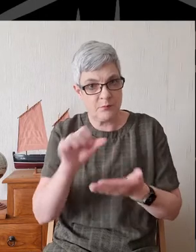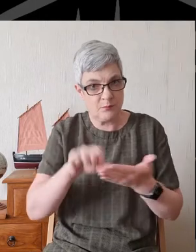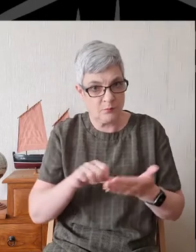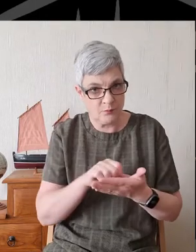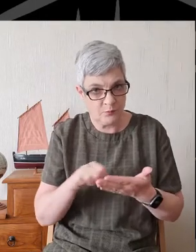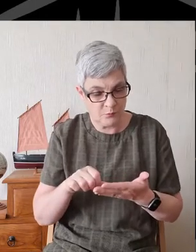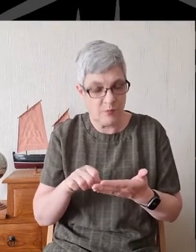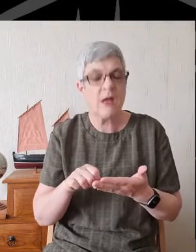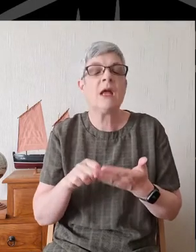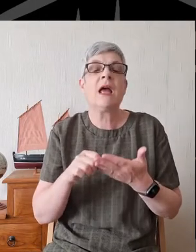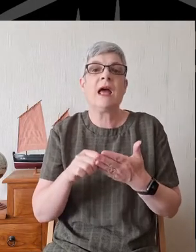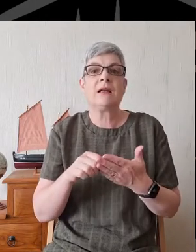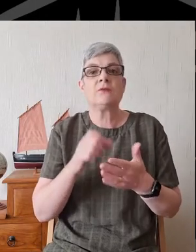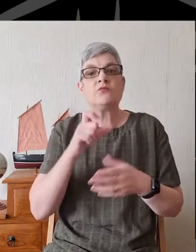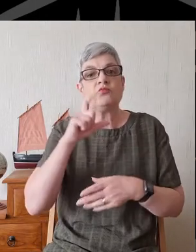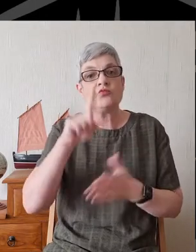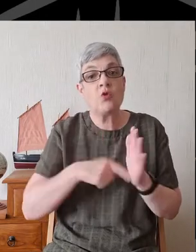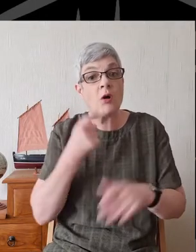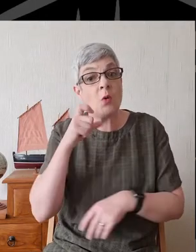prayers for others.